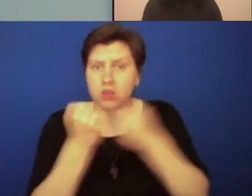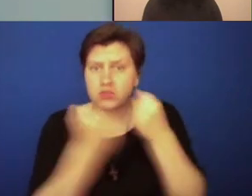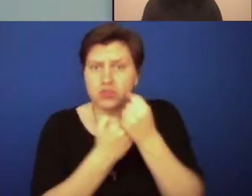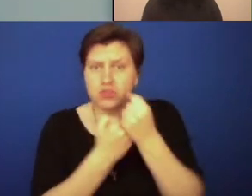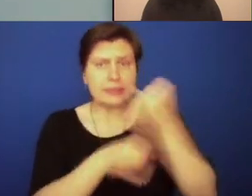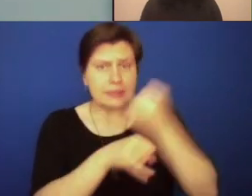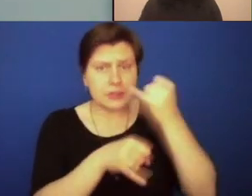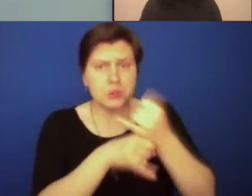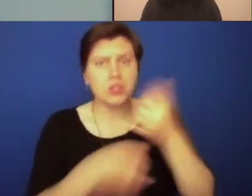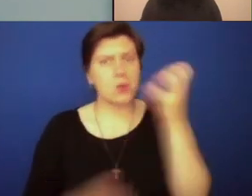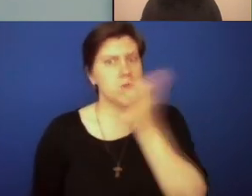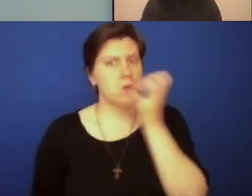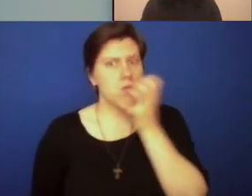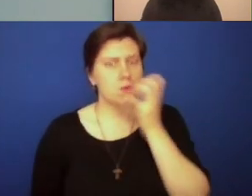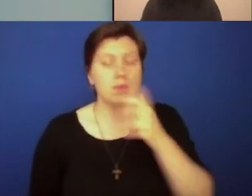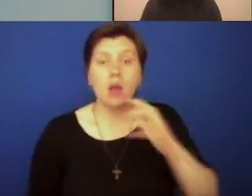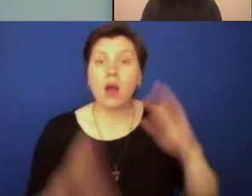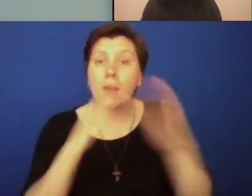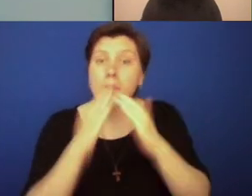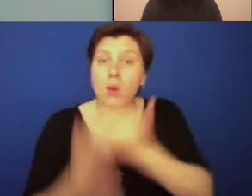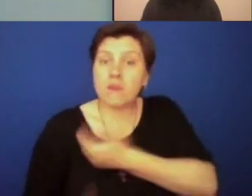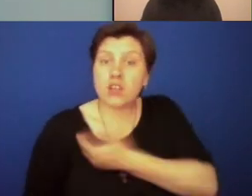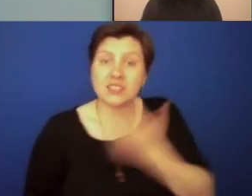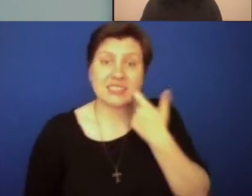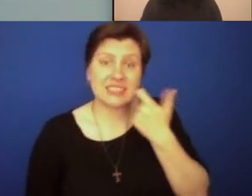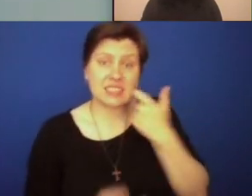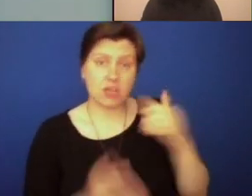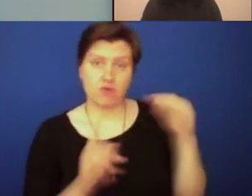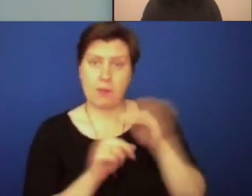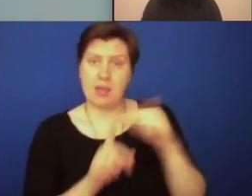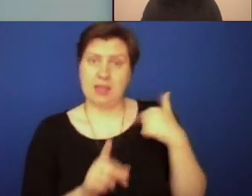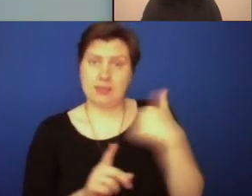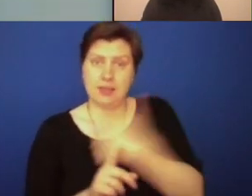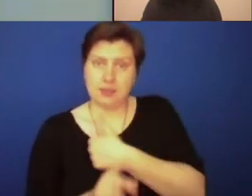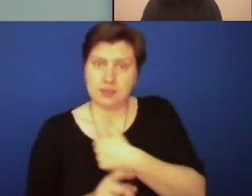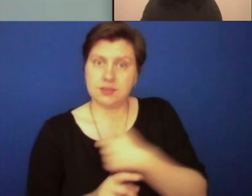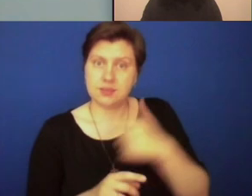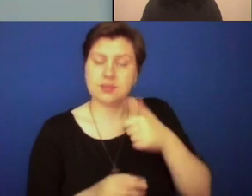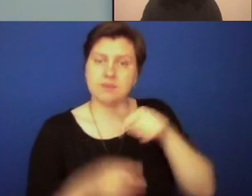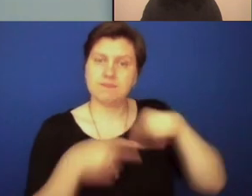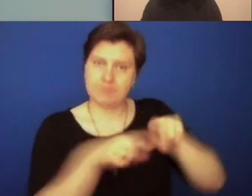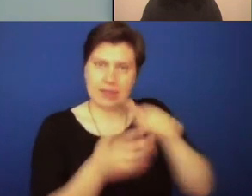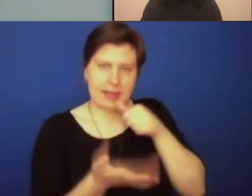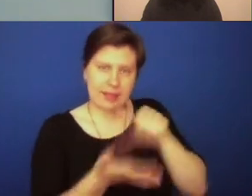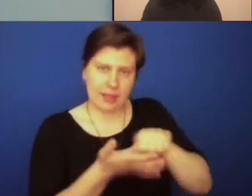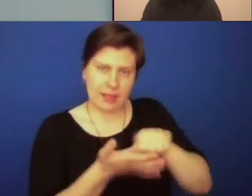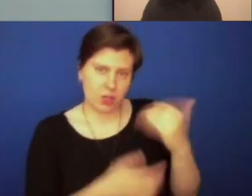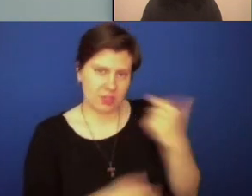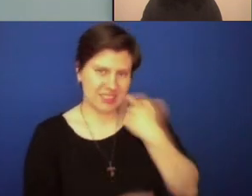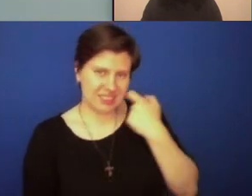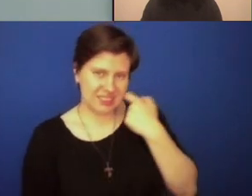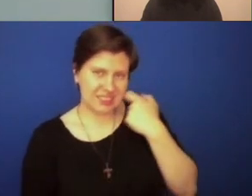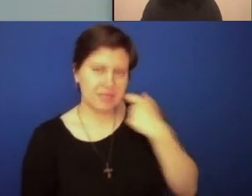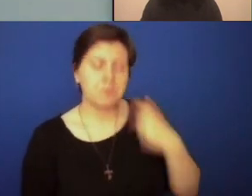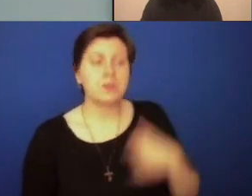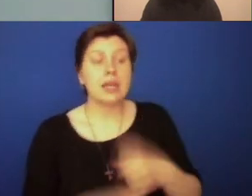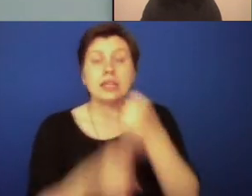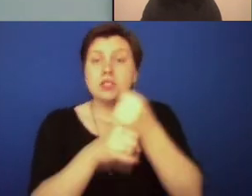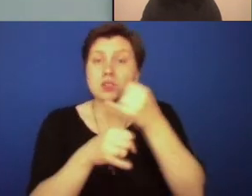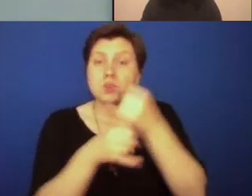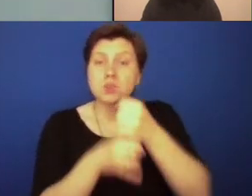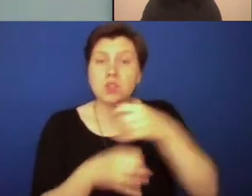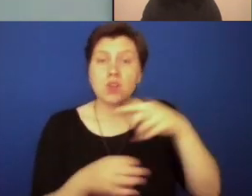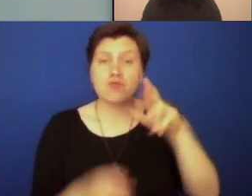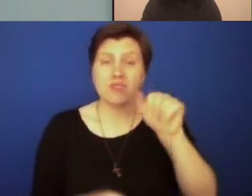As Pope Francis reminded us just earlier this month in his encyclical letter on human fraternity, instances of racism continue to shame us